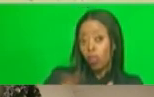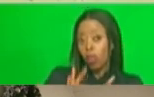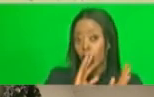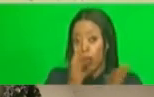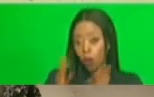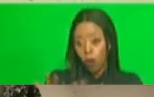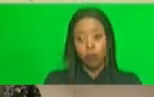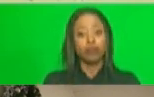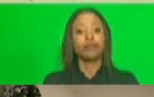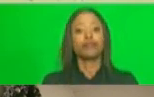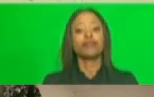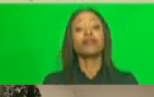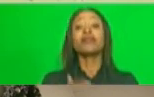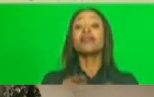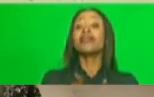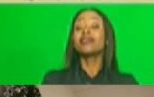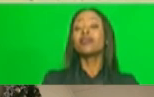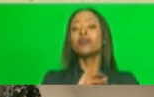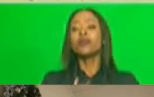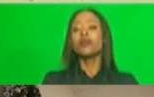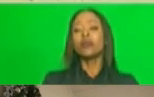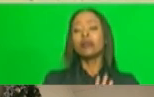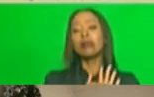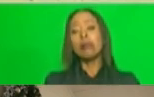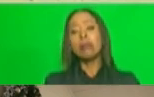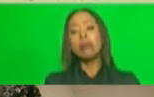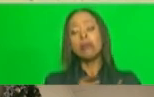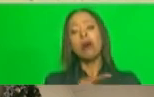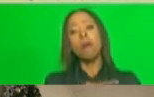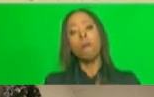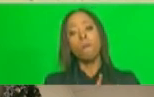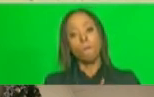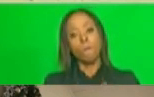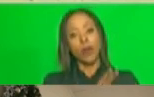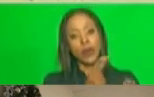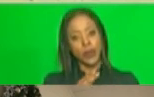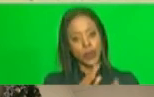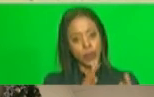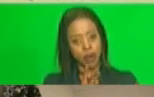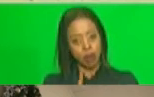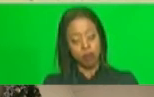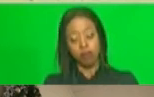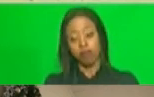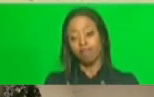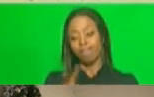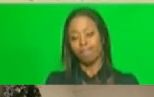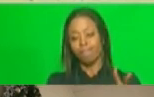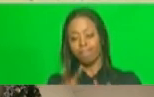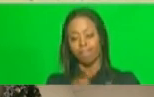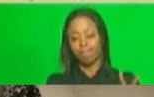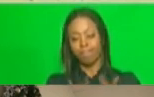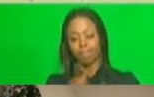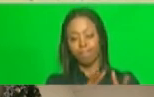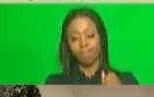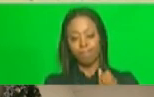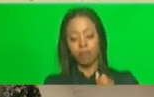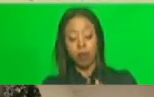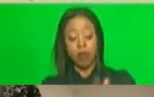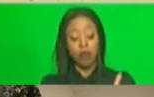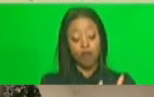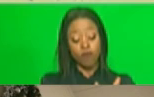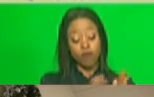and the identification of hazardous products and regulations that apply to hazardous